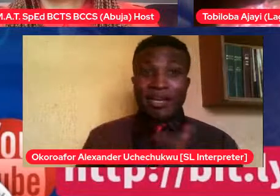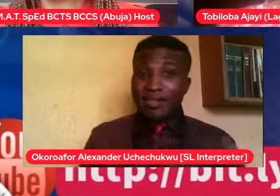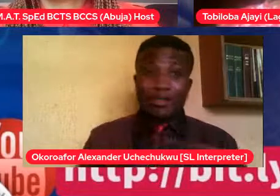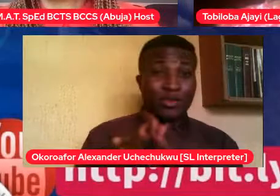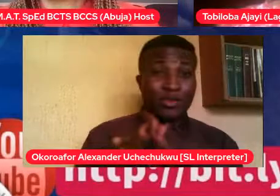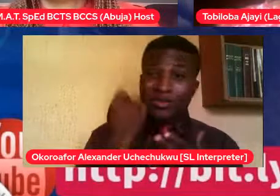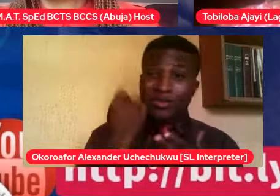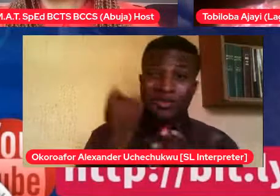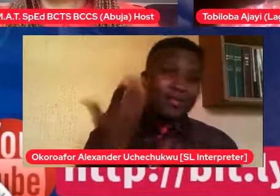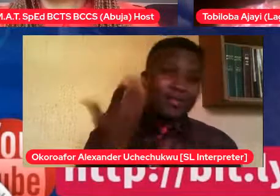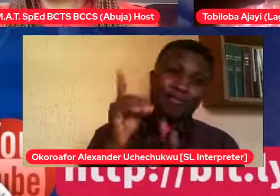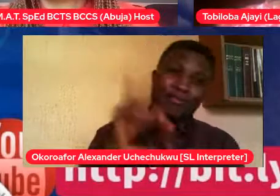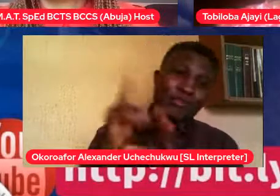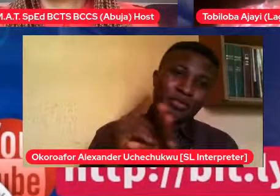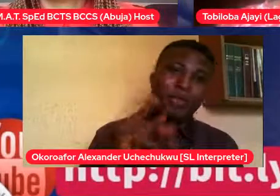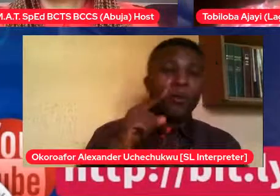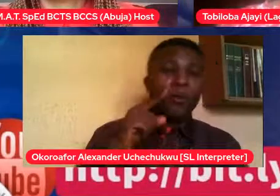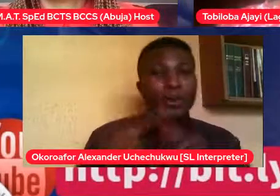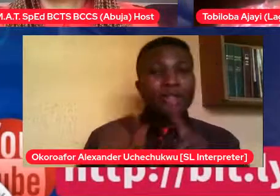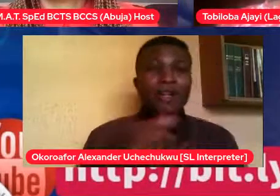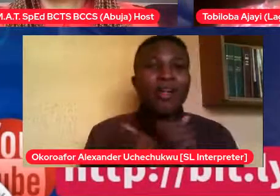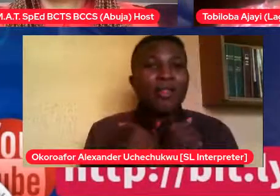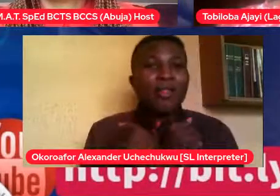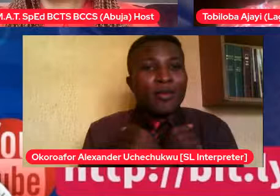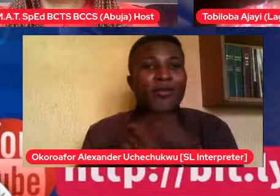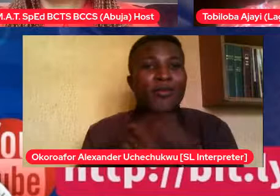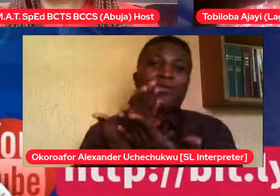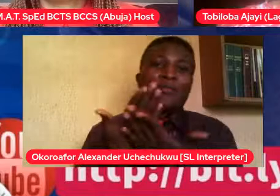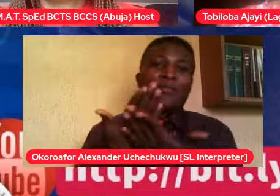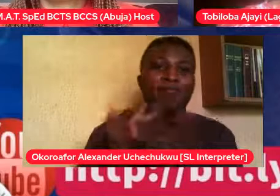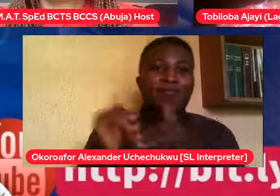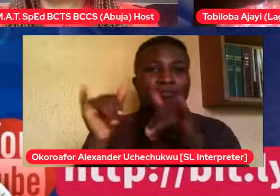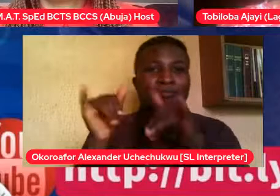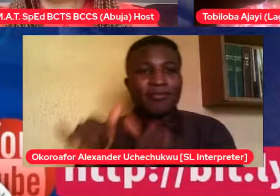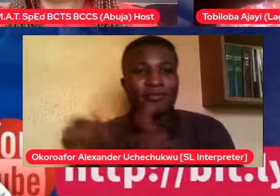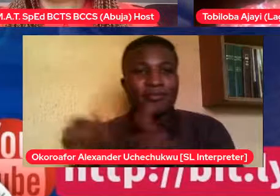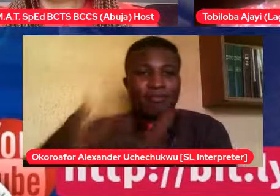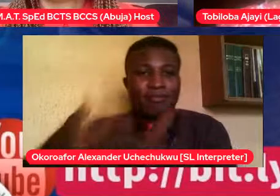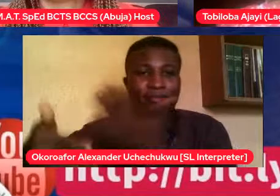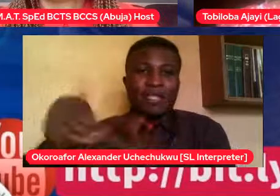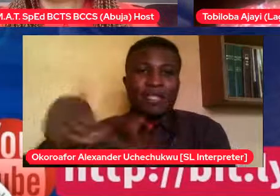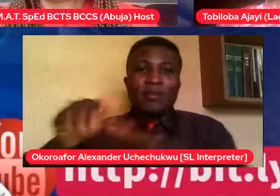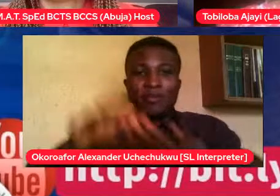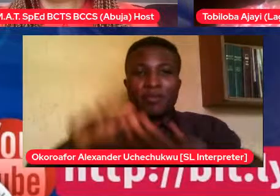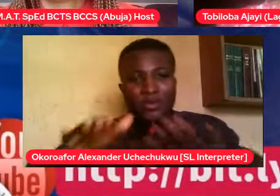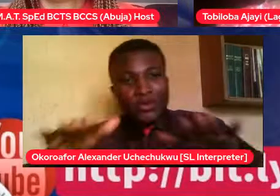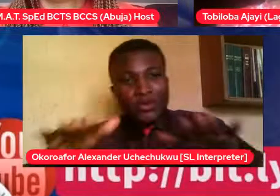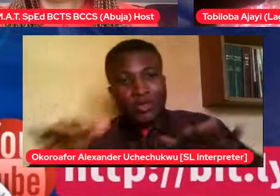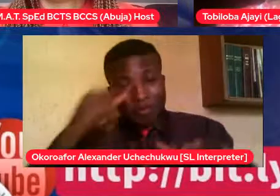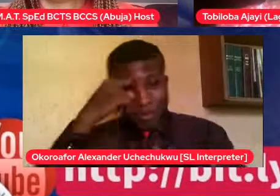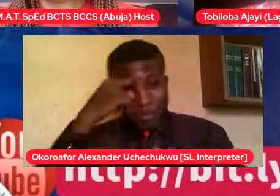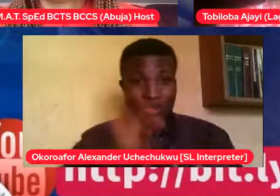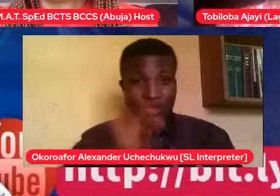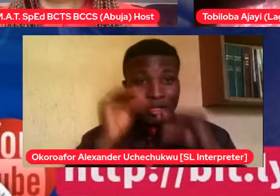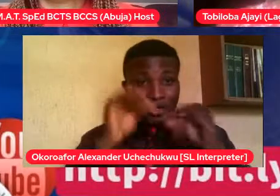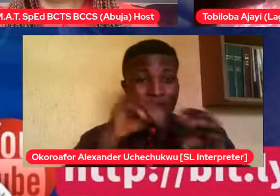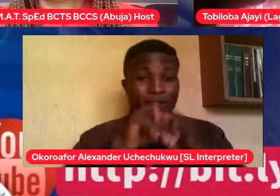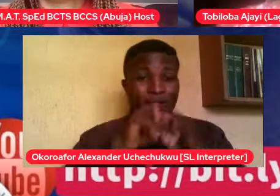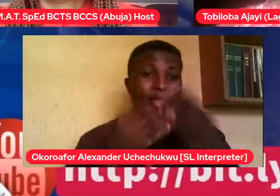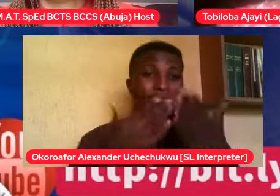school in church. So I've always been somehow around children. So I just told my older friend that owned the